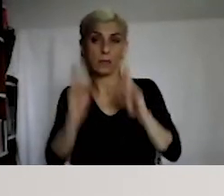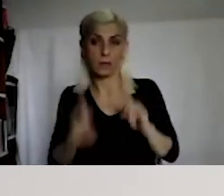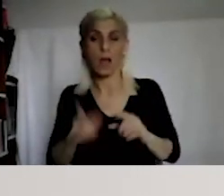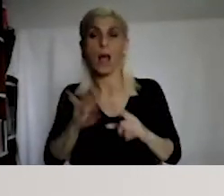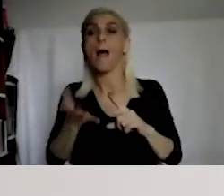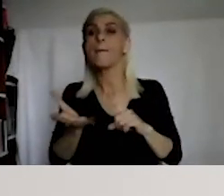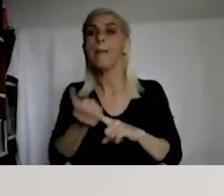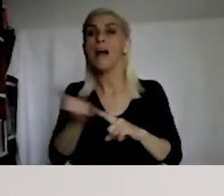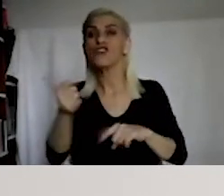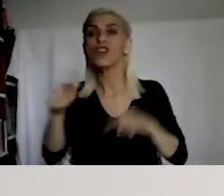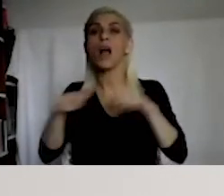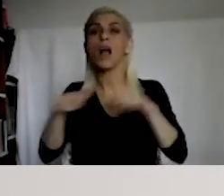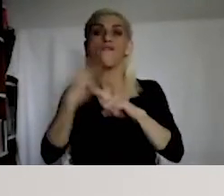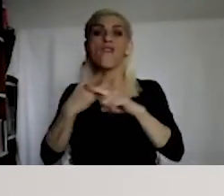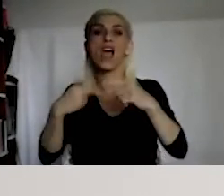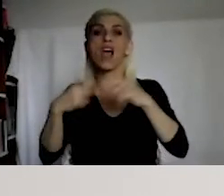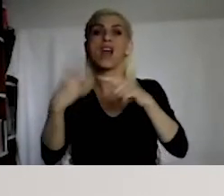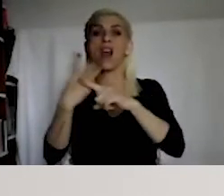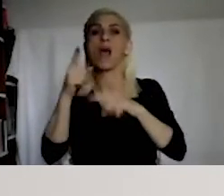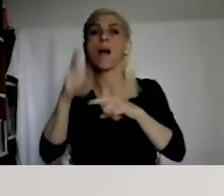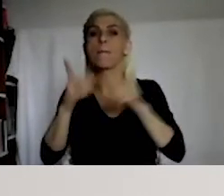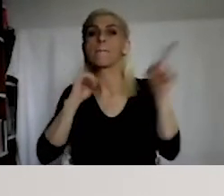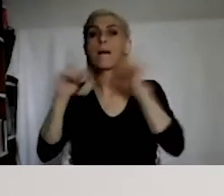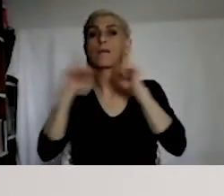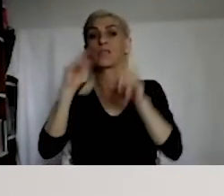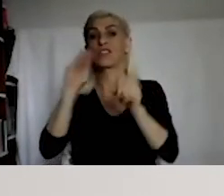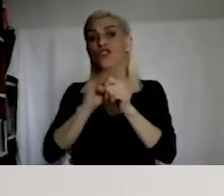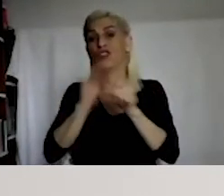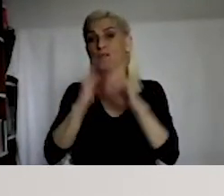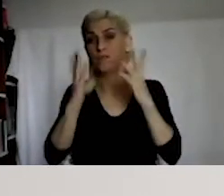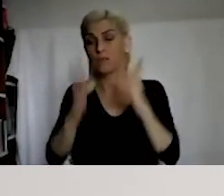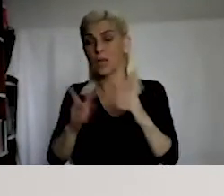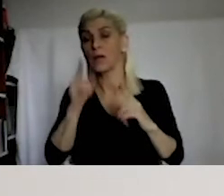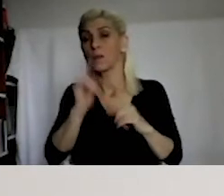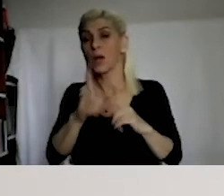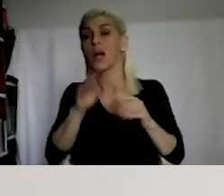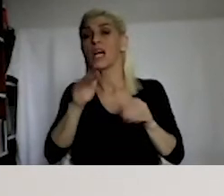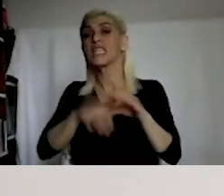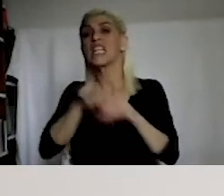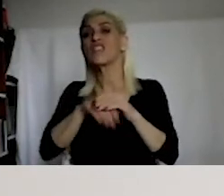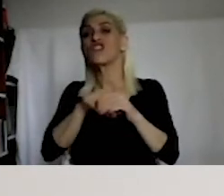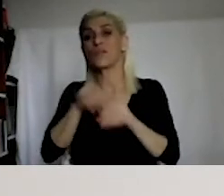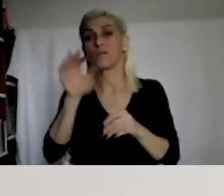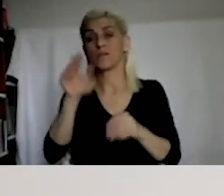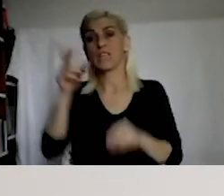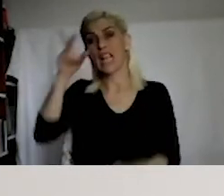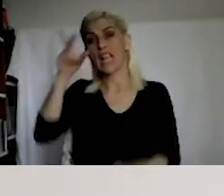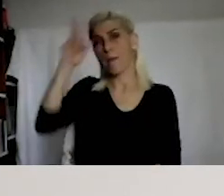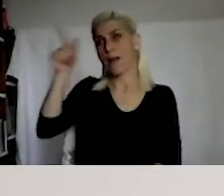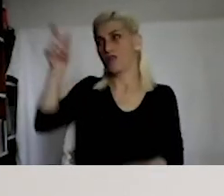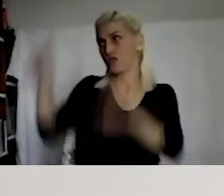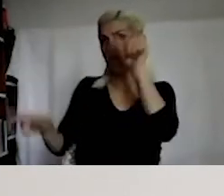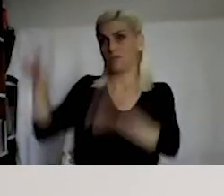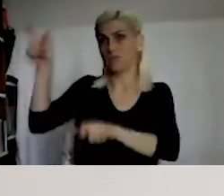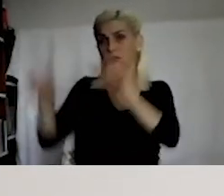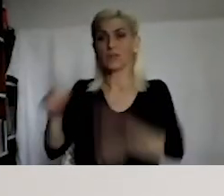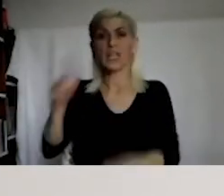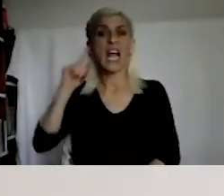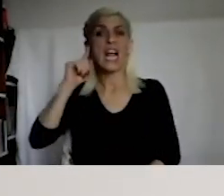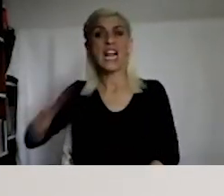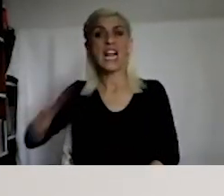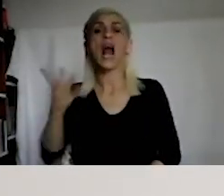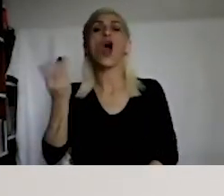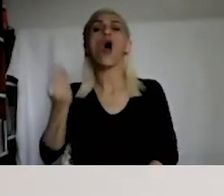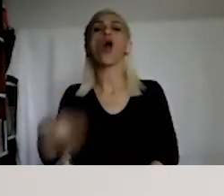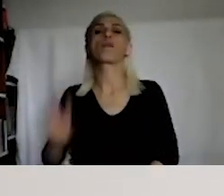case, the incident happened during the election period against the foreigners, but the court ruled that